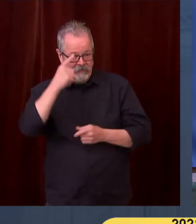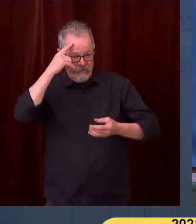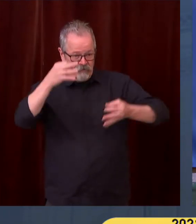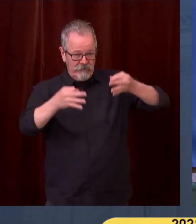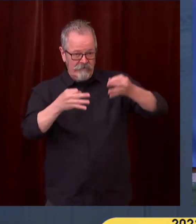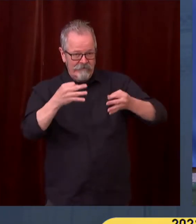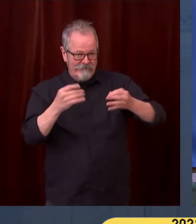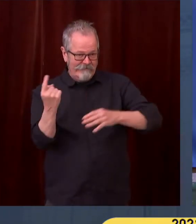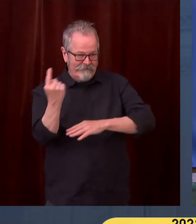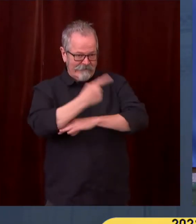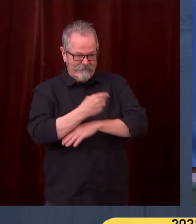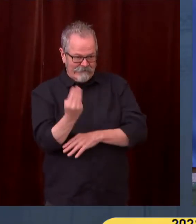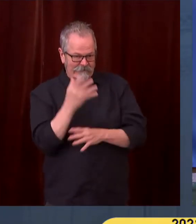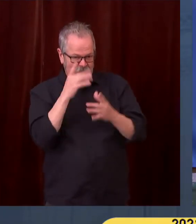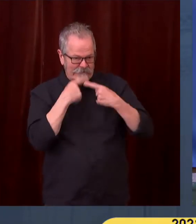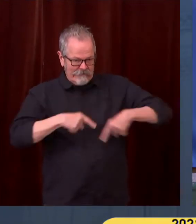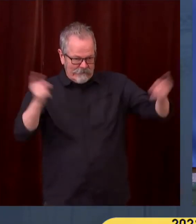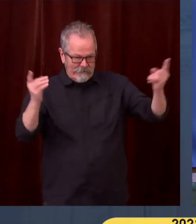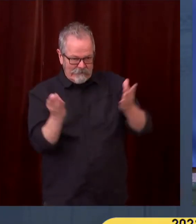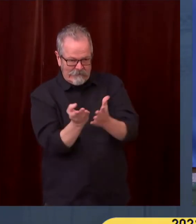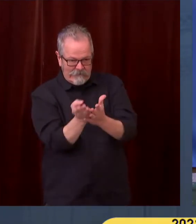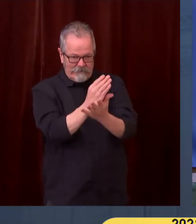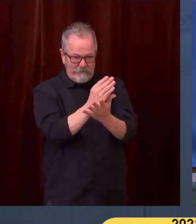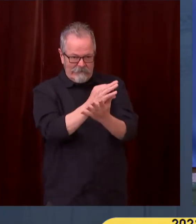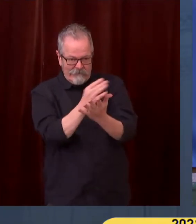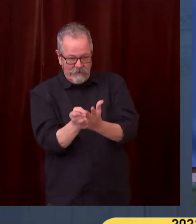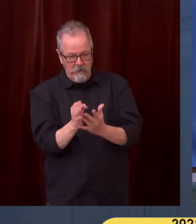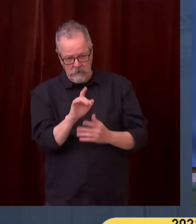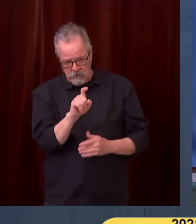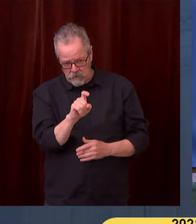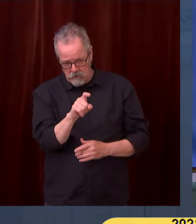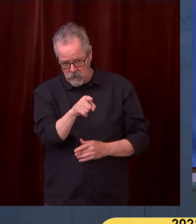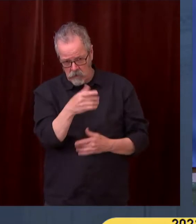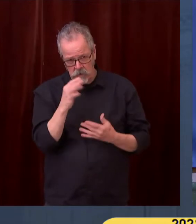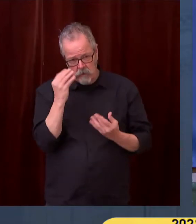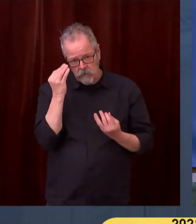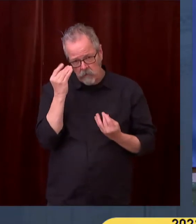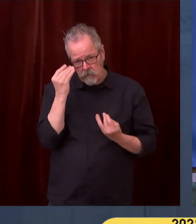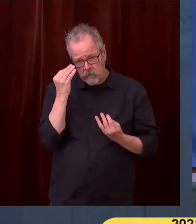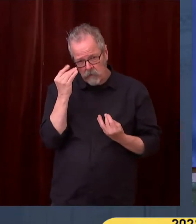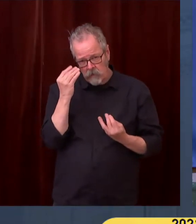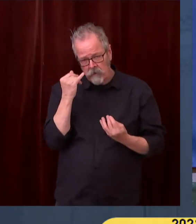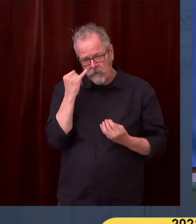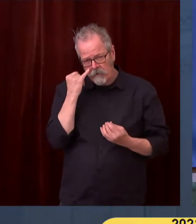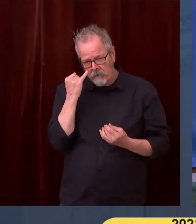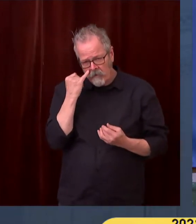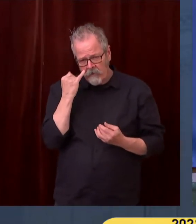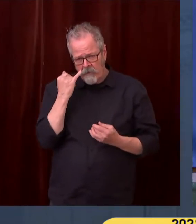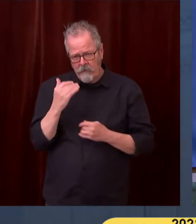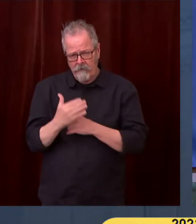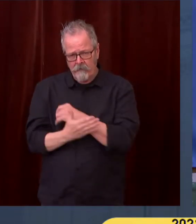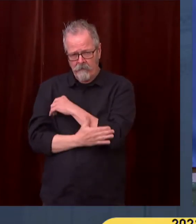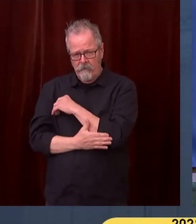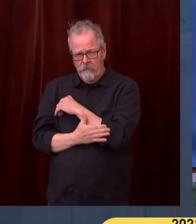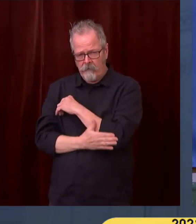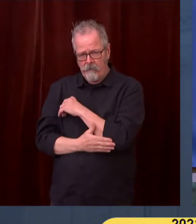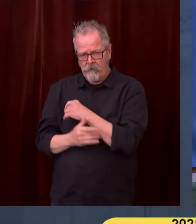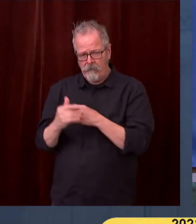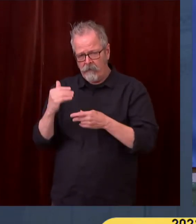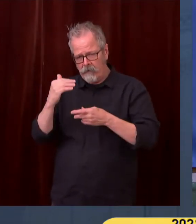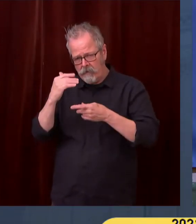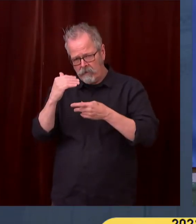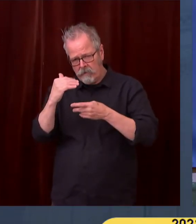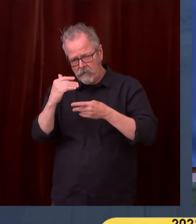you considering making exceptions for counties that are hovering very close to that threshold either in cases or hospitalizations?